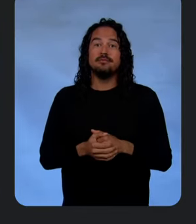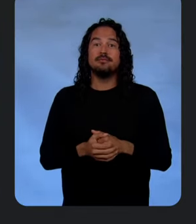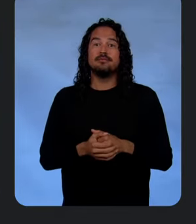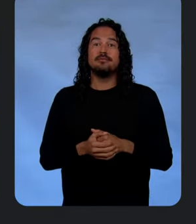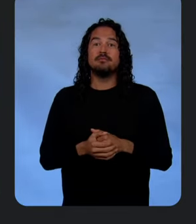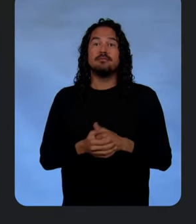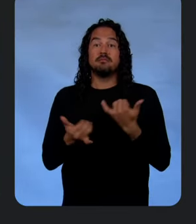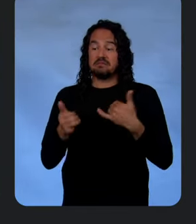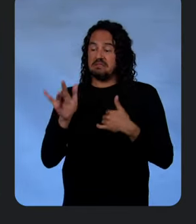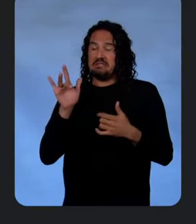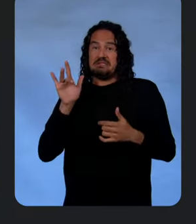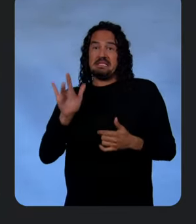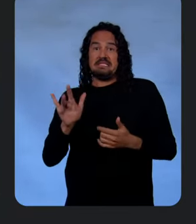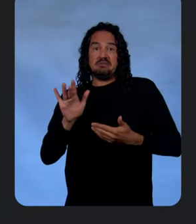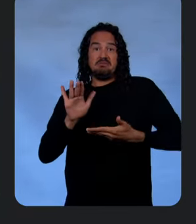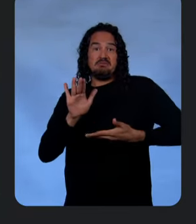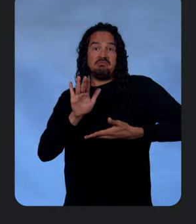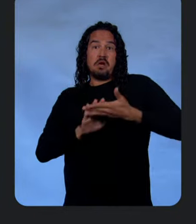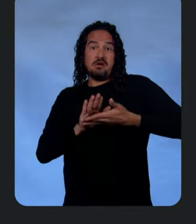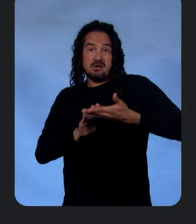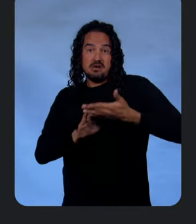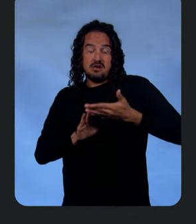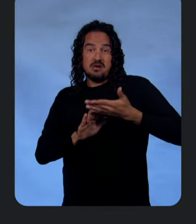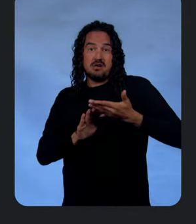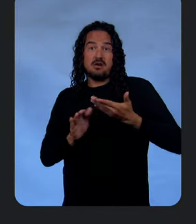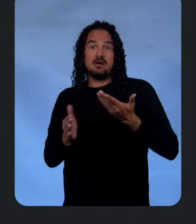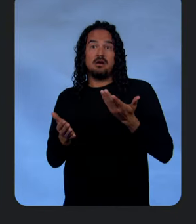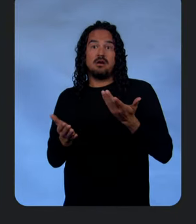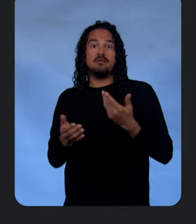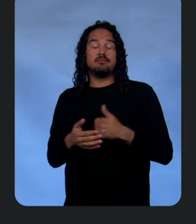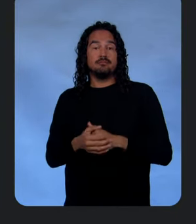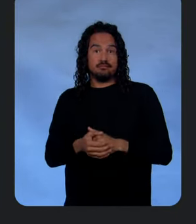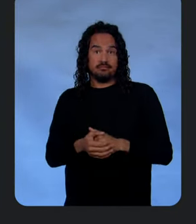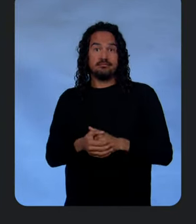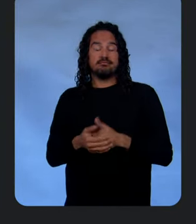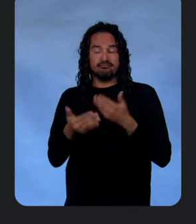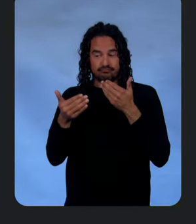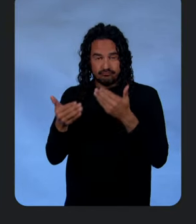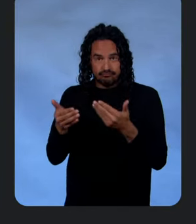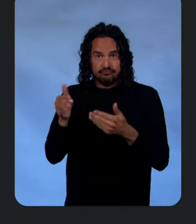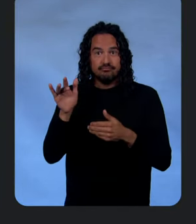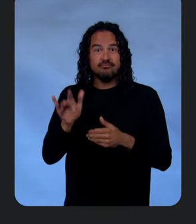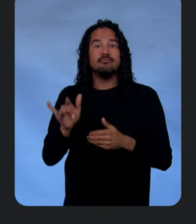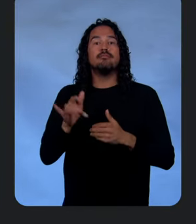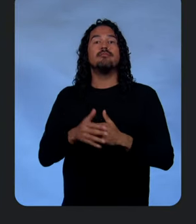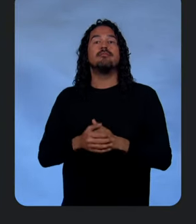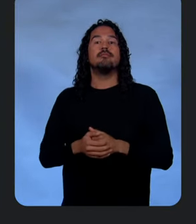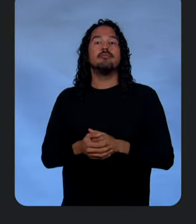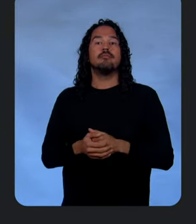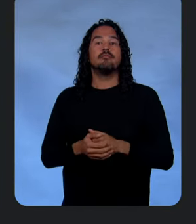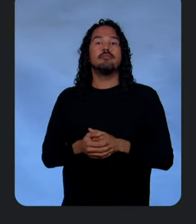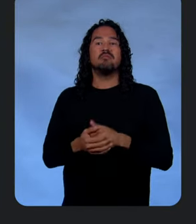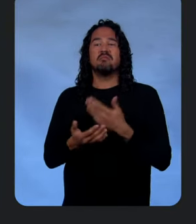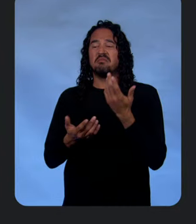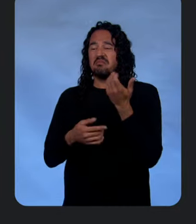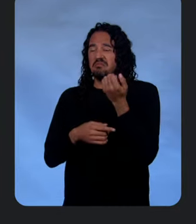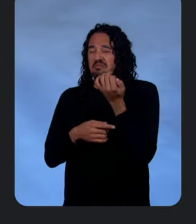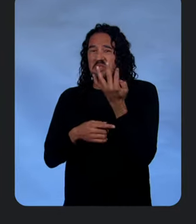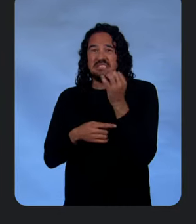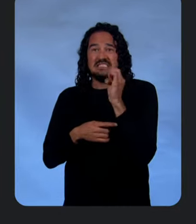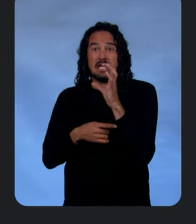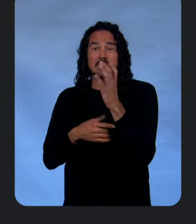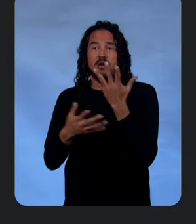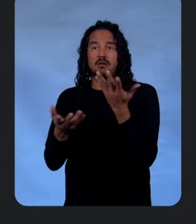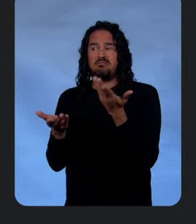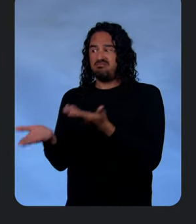enter, and then I'll go ahead and hit yes, and then this will come back here in a couple of seconds, and we'll have our problem resolved.